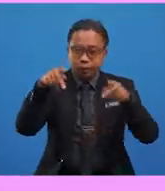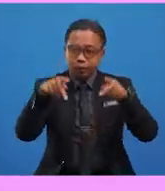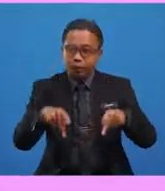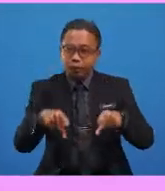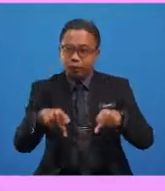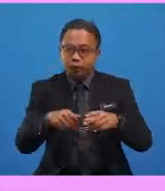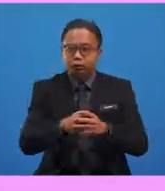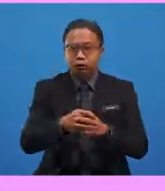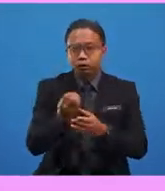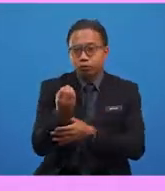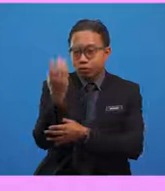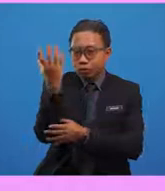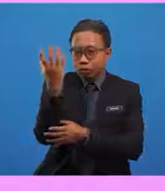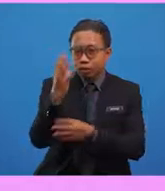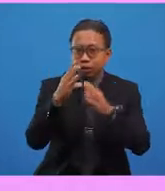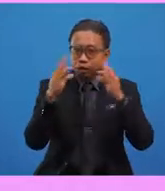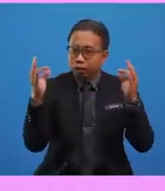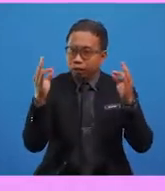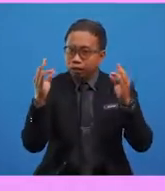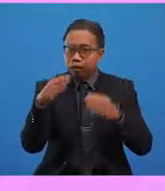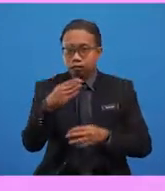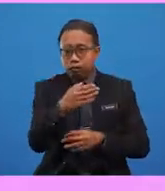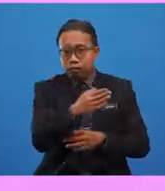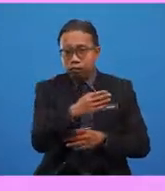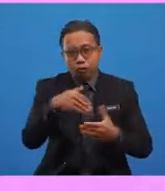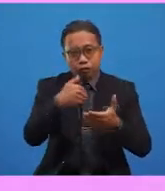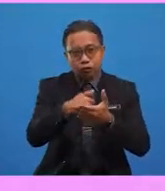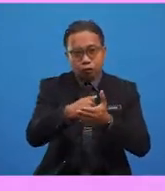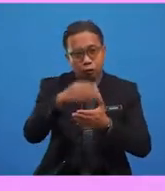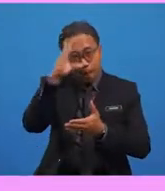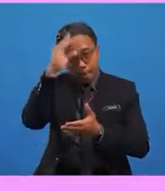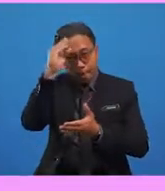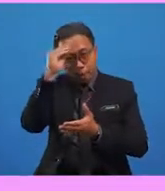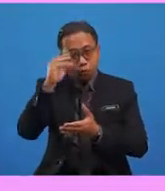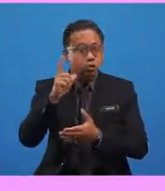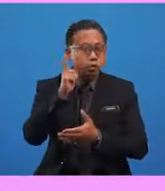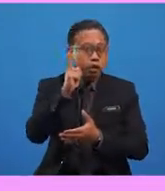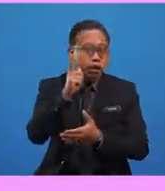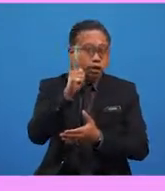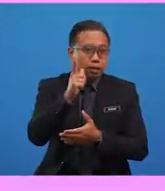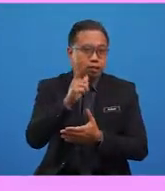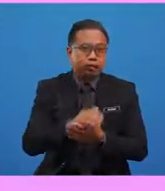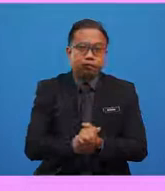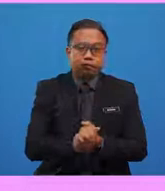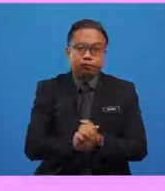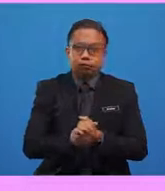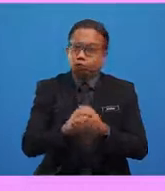tree, cats, fish, football, boys, and ladies are all examples of nouns.